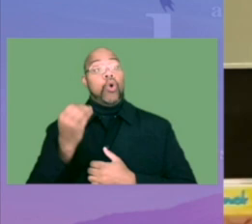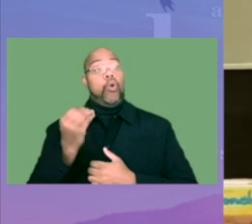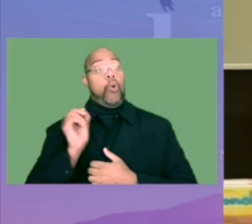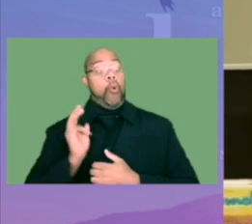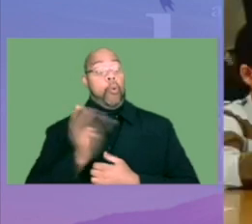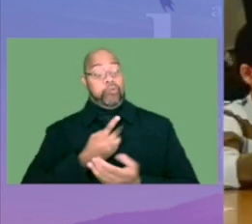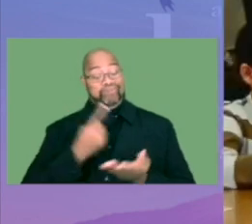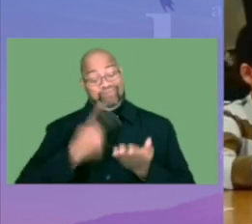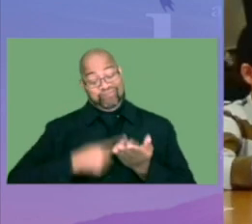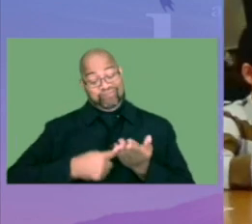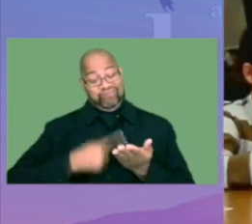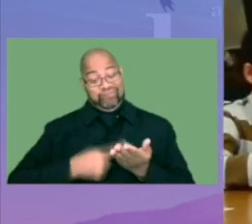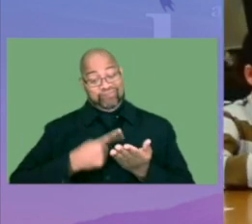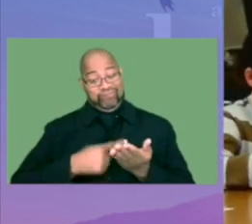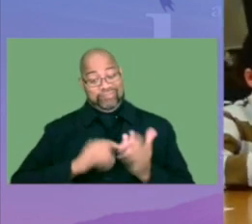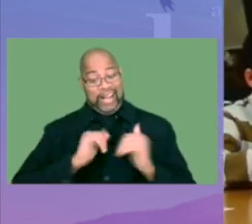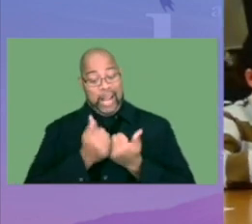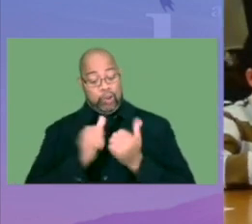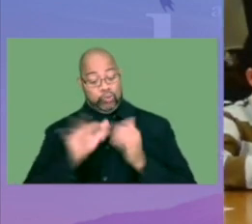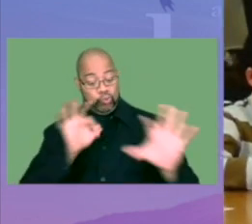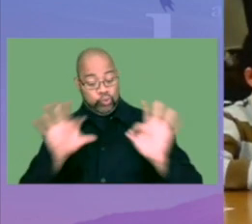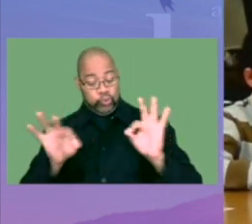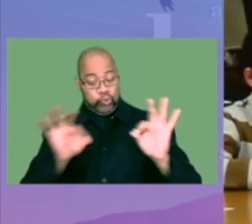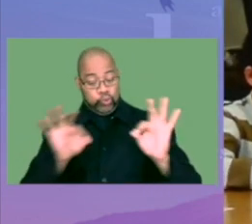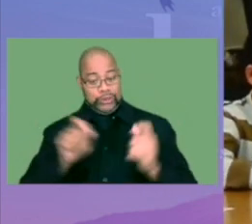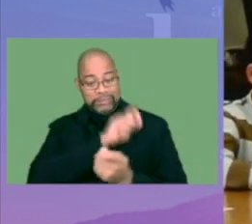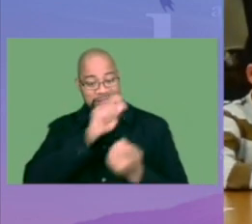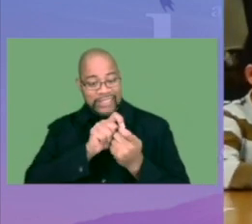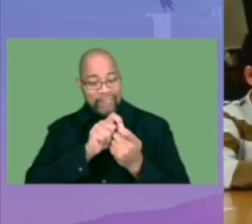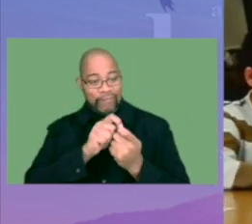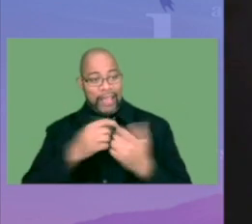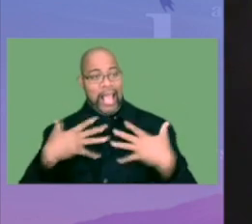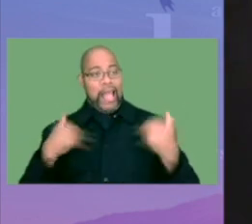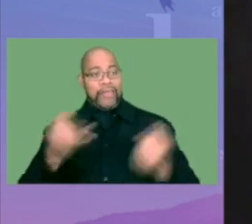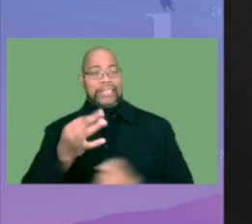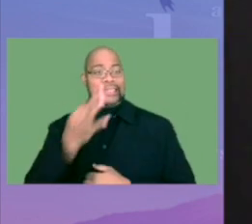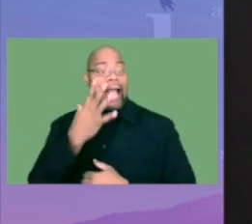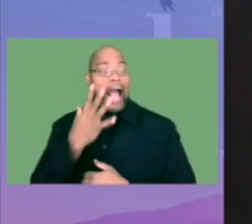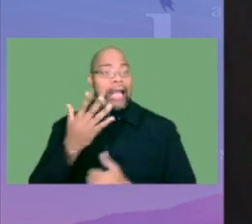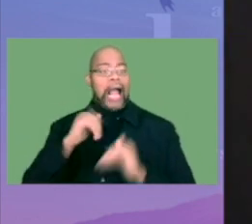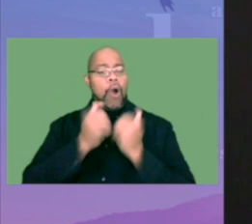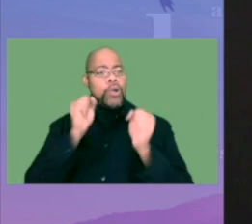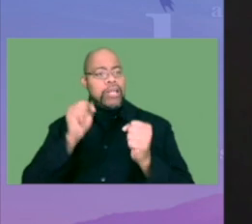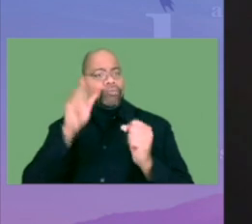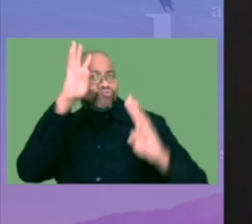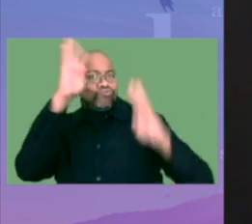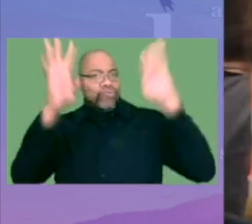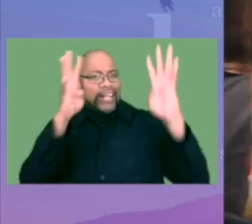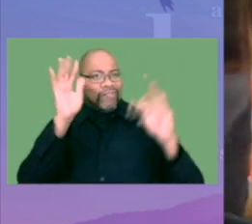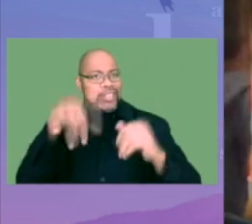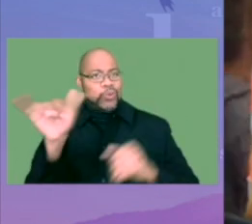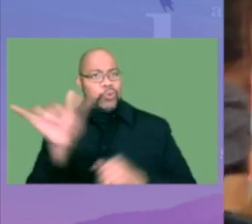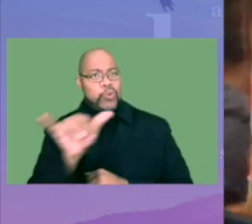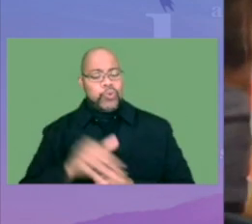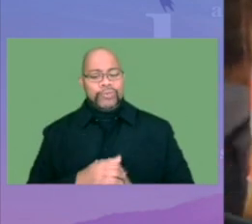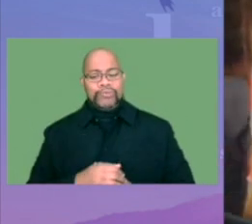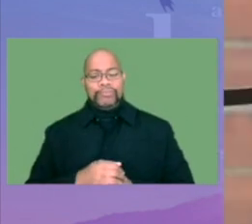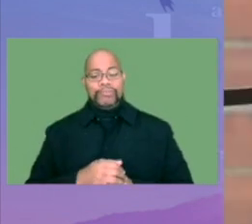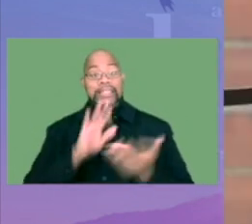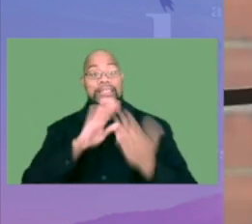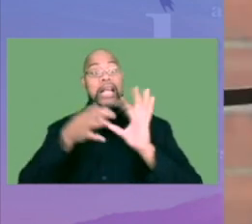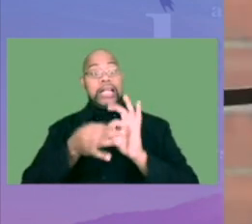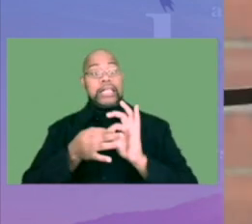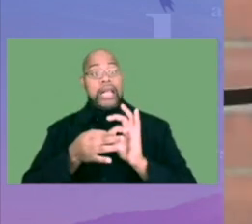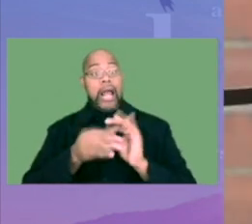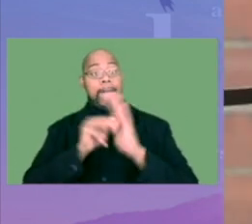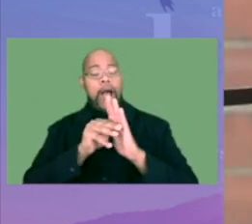going to go over how to choose a specific healthy snack and how you can be creative with it too. The CityConnects model